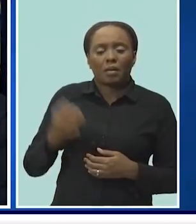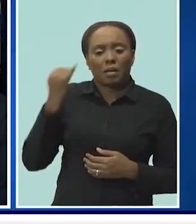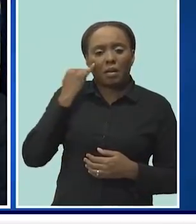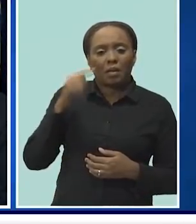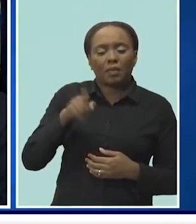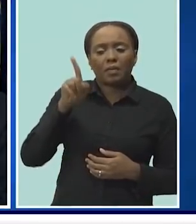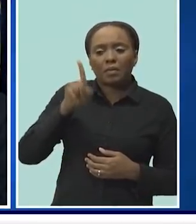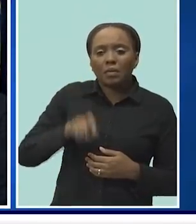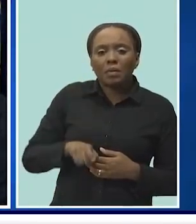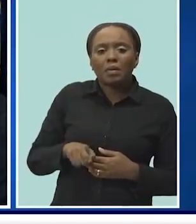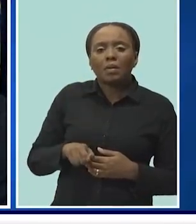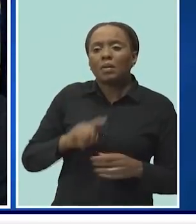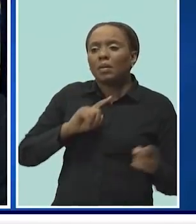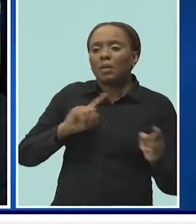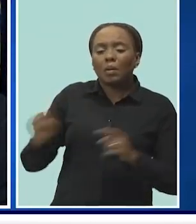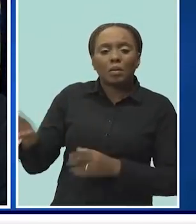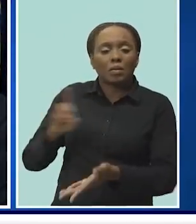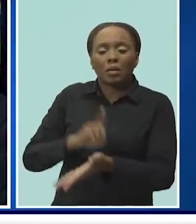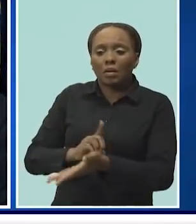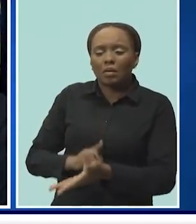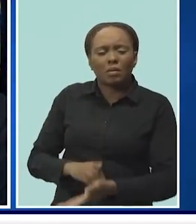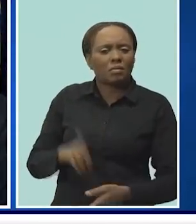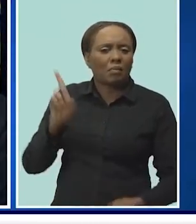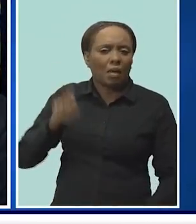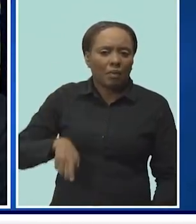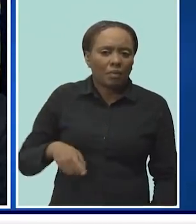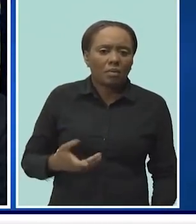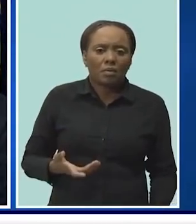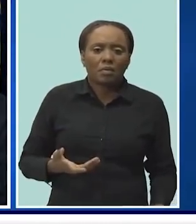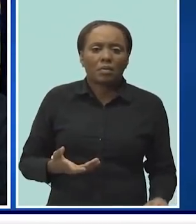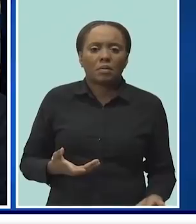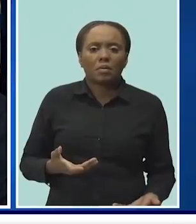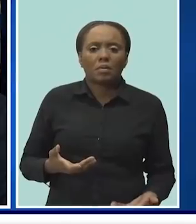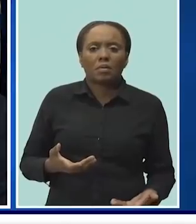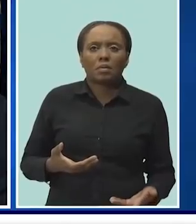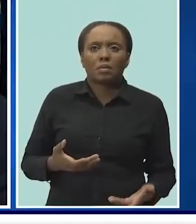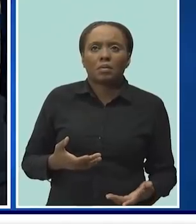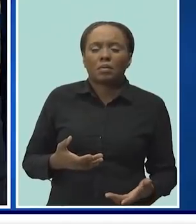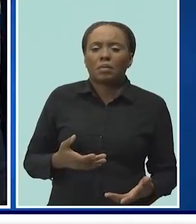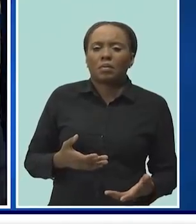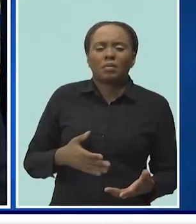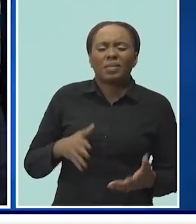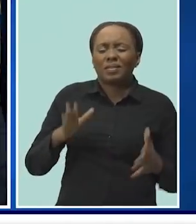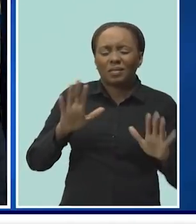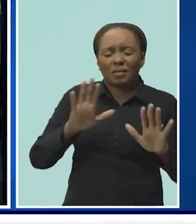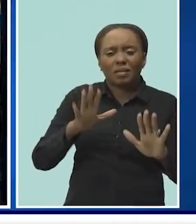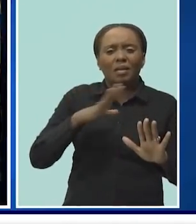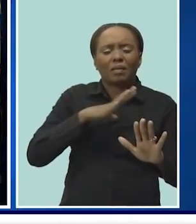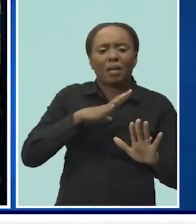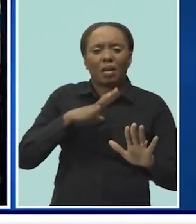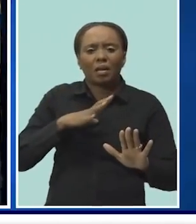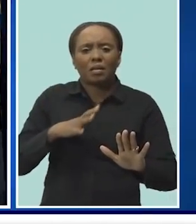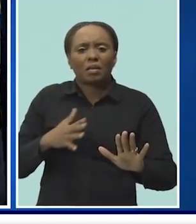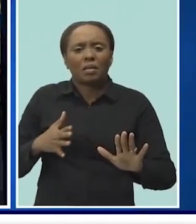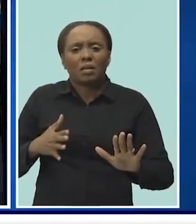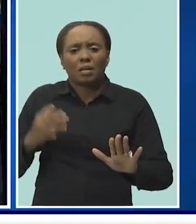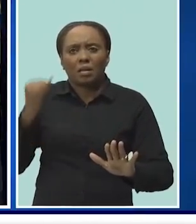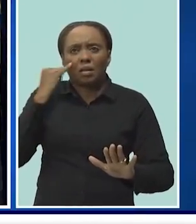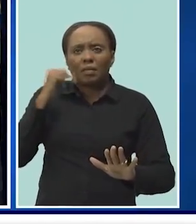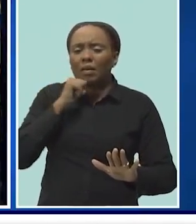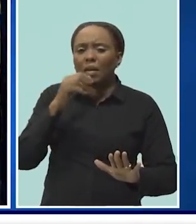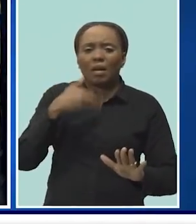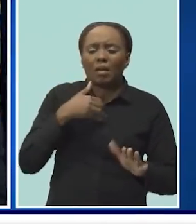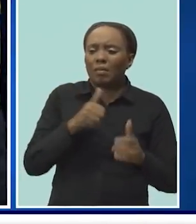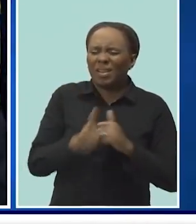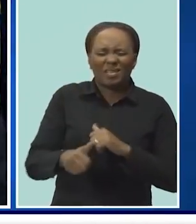attention, you're expected to go for medical attention. So we're not going to hold up those kinds of things in order to be able to say to